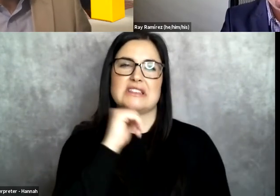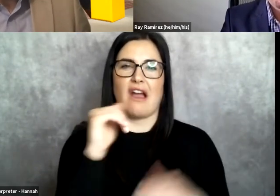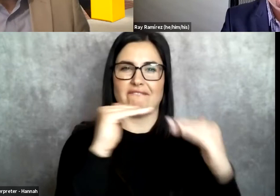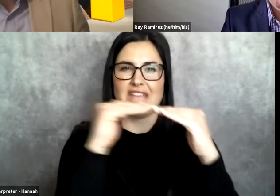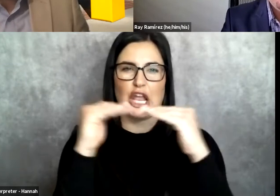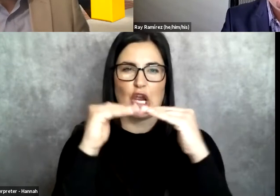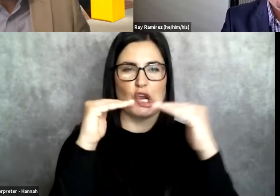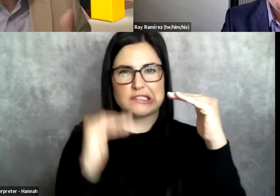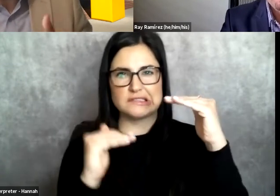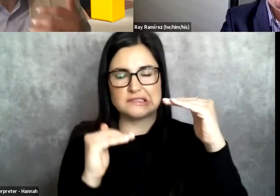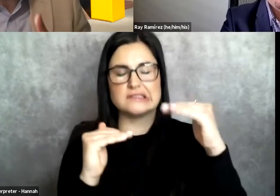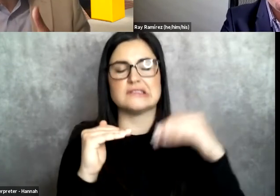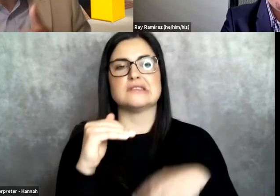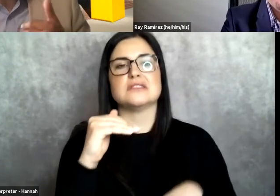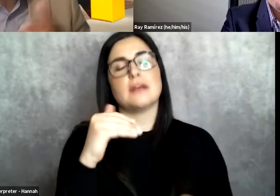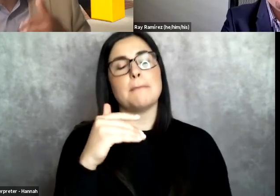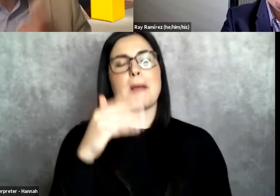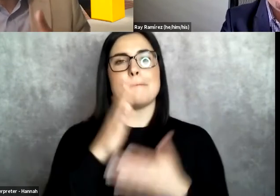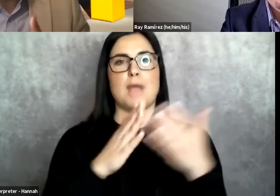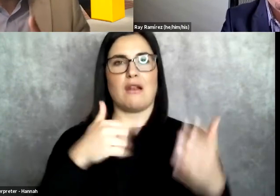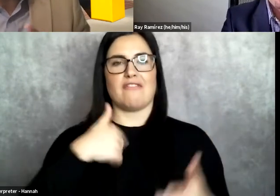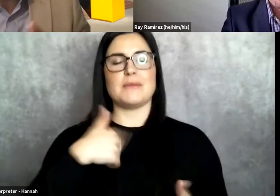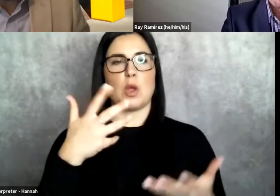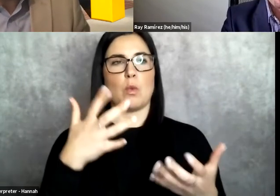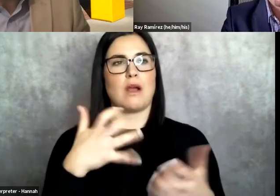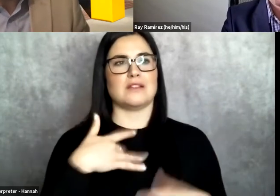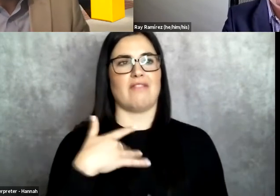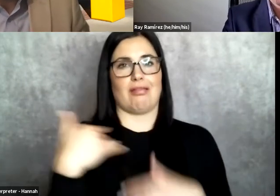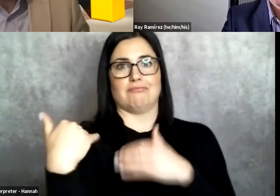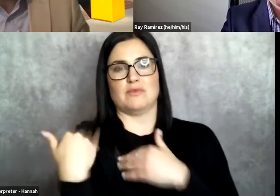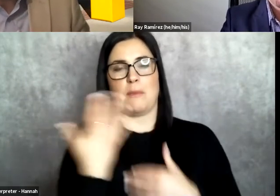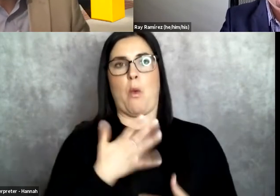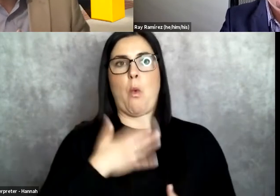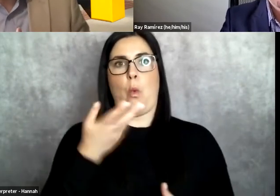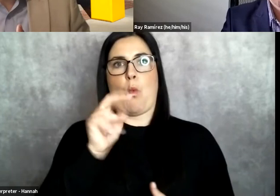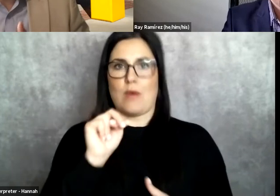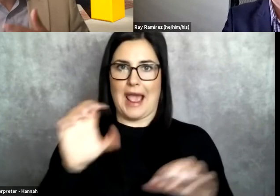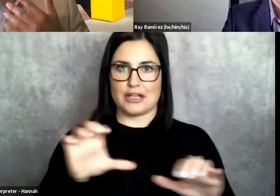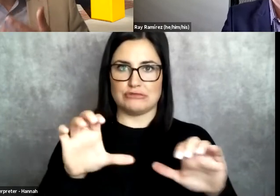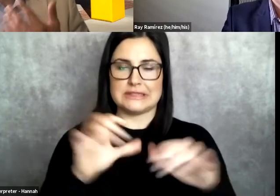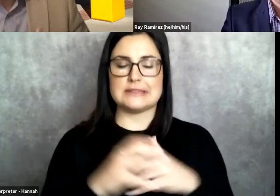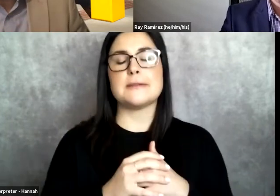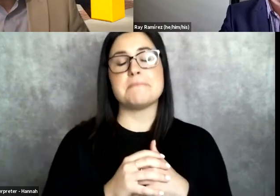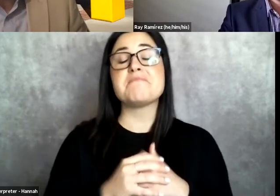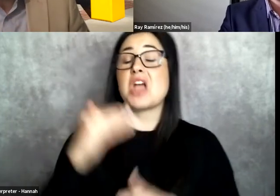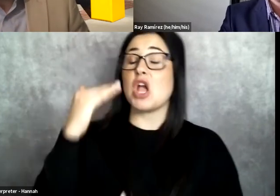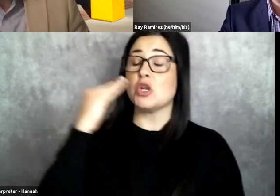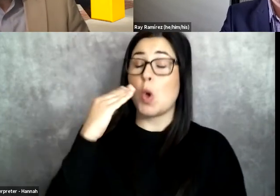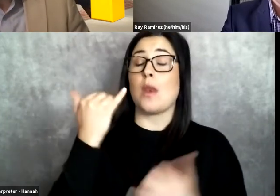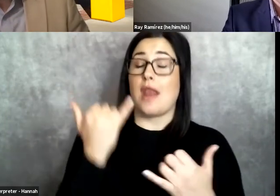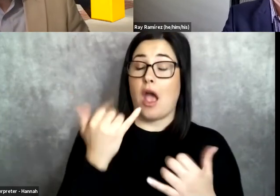there is still a part of me that has to take accountability for my actions, right? And knowing what I know now,